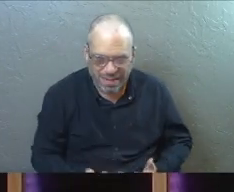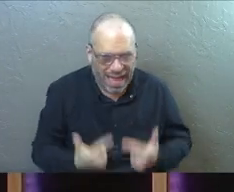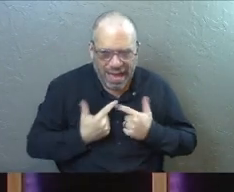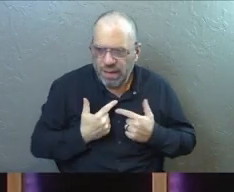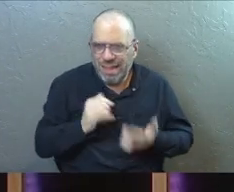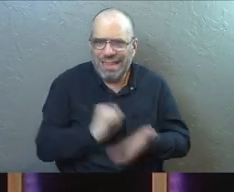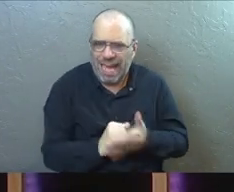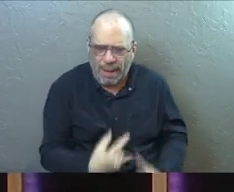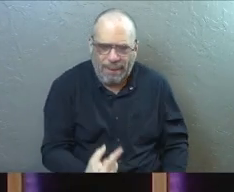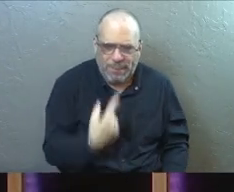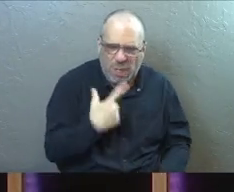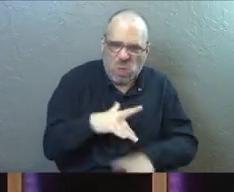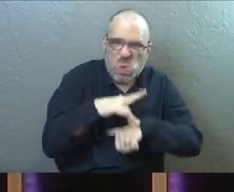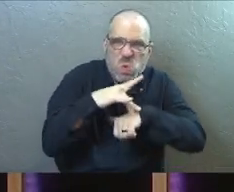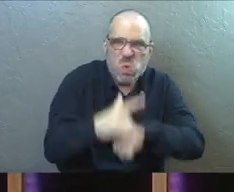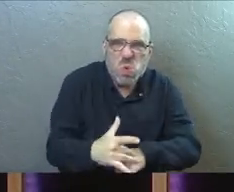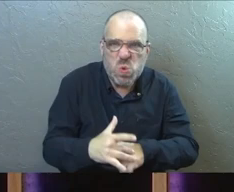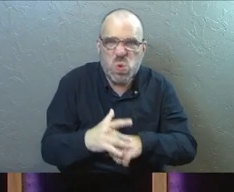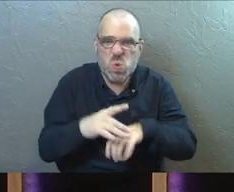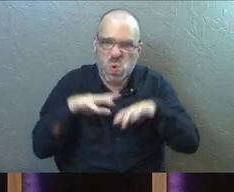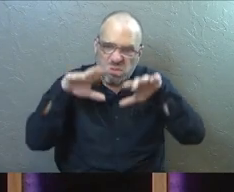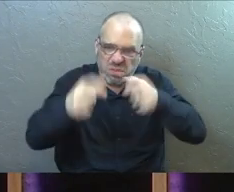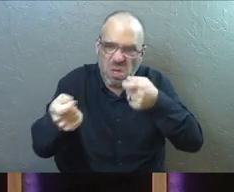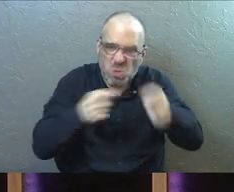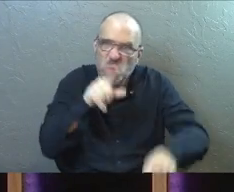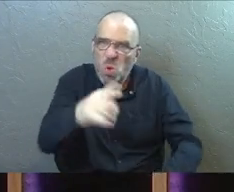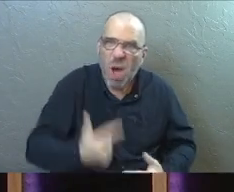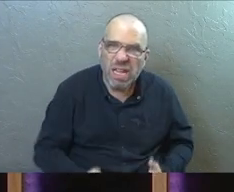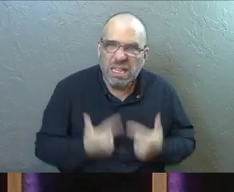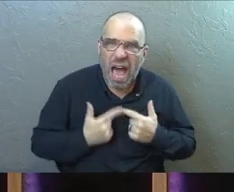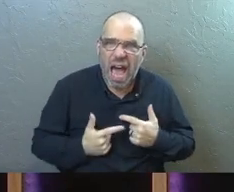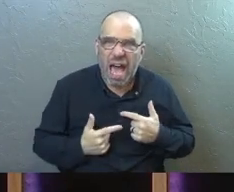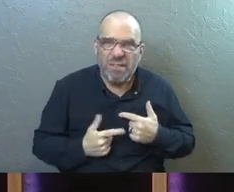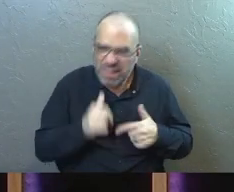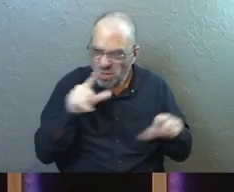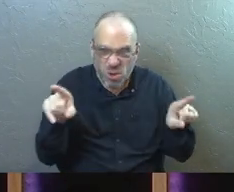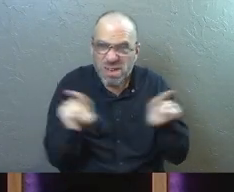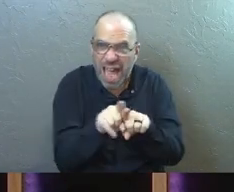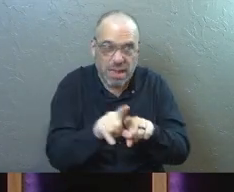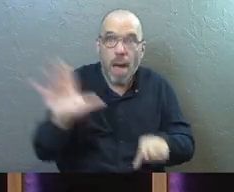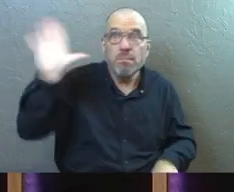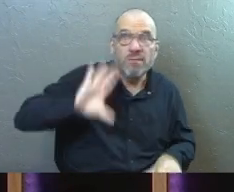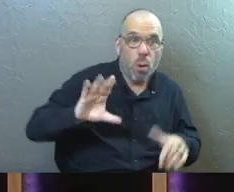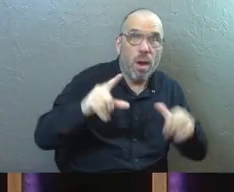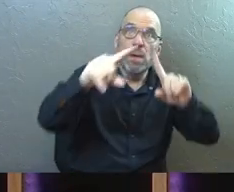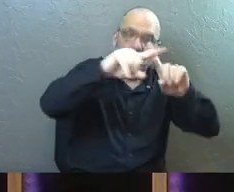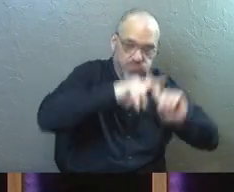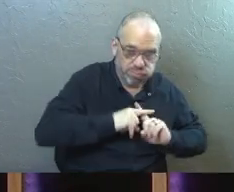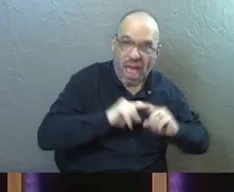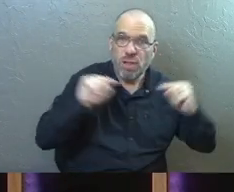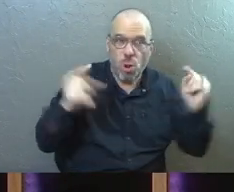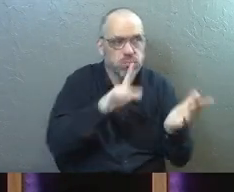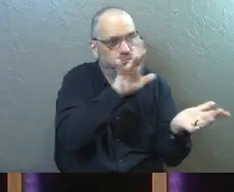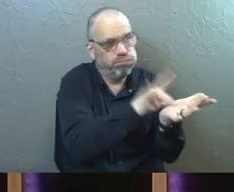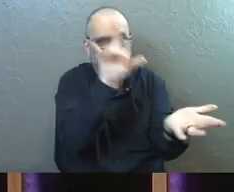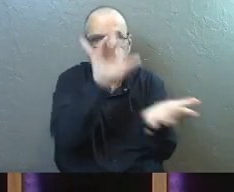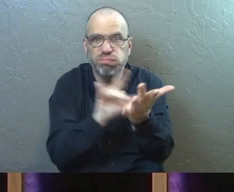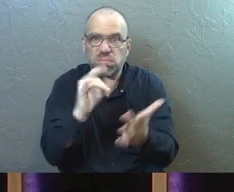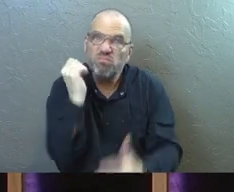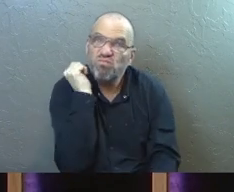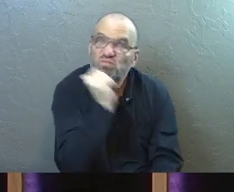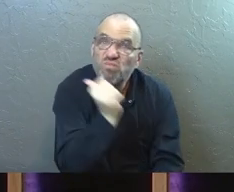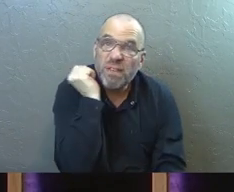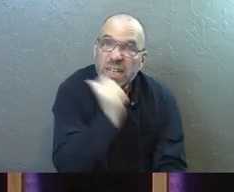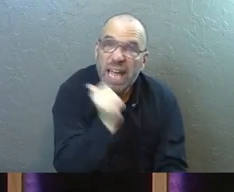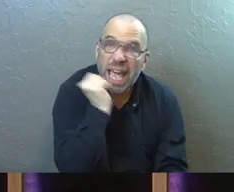life where bitterness and darkness is so taken over that you're just not the same person that you used to be. And you're hurting people on the regular.